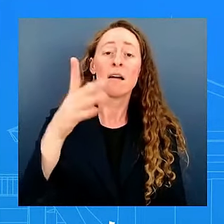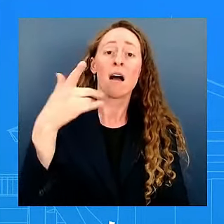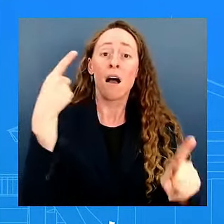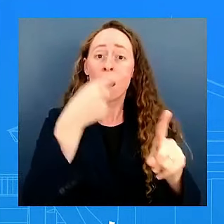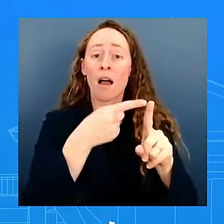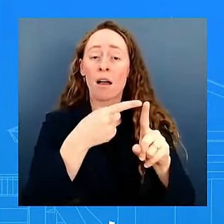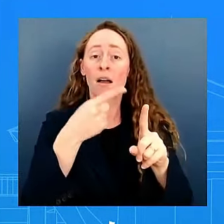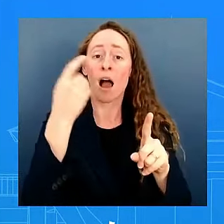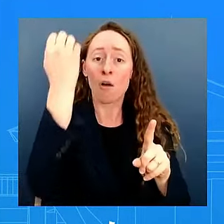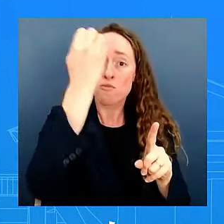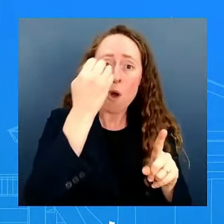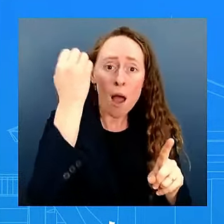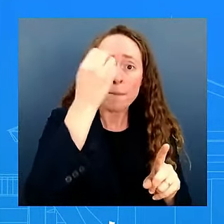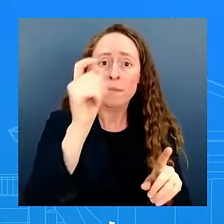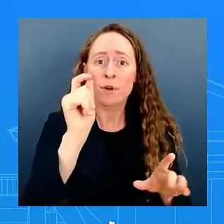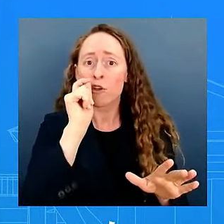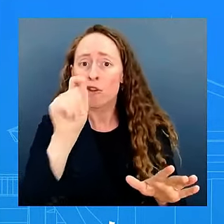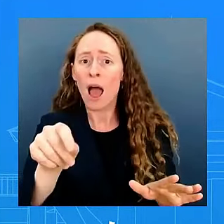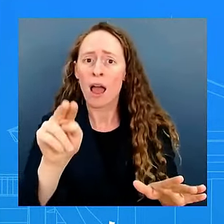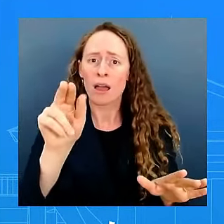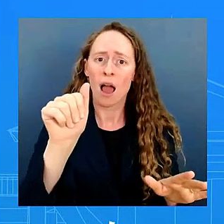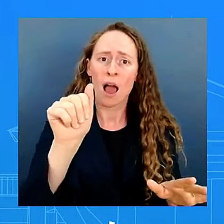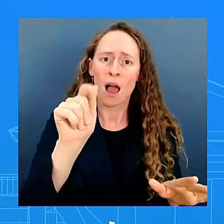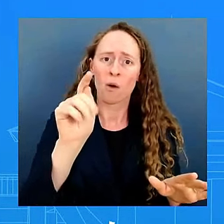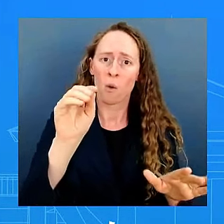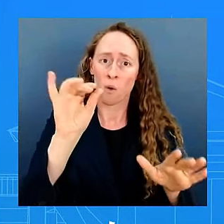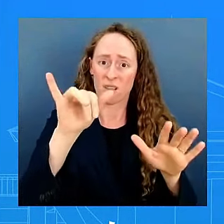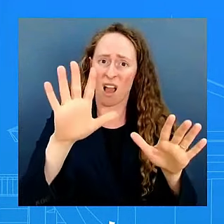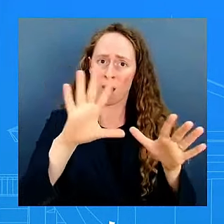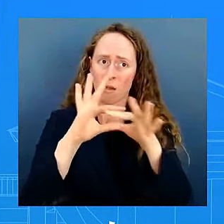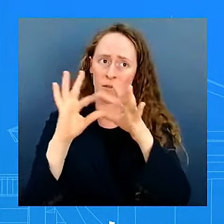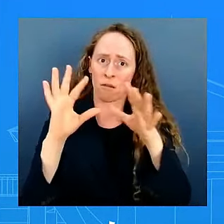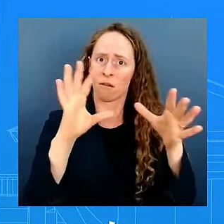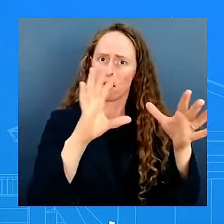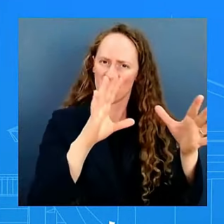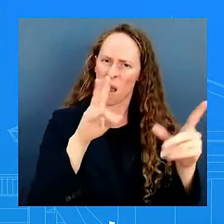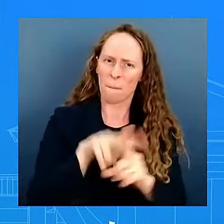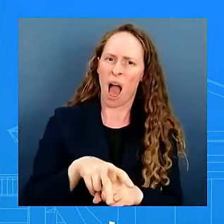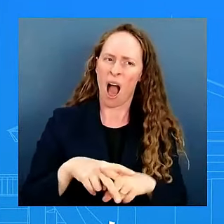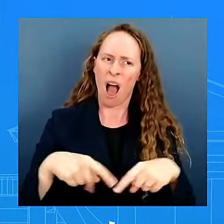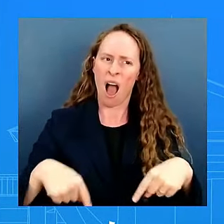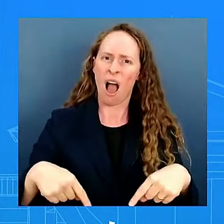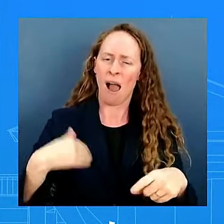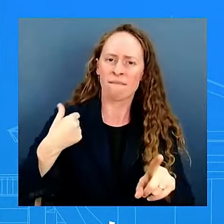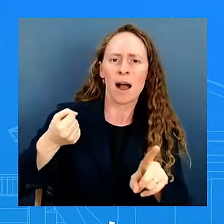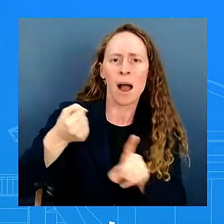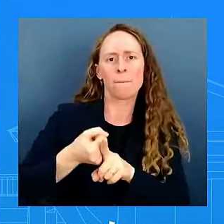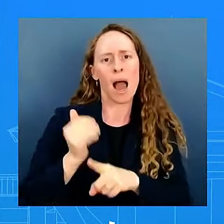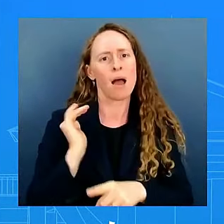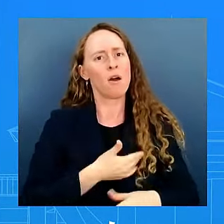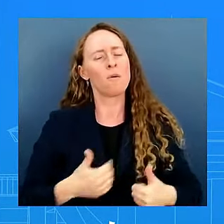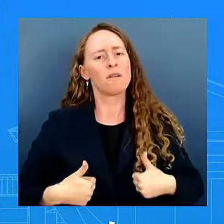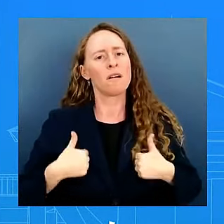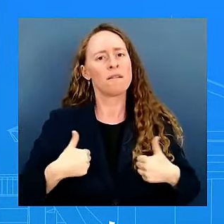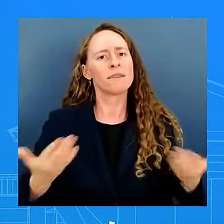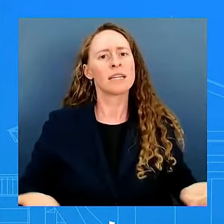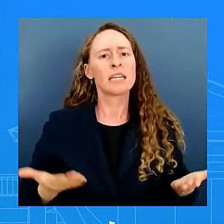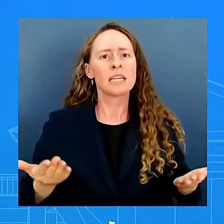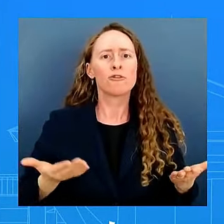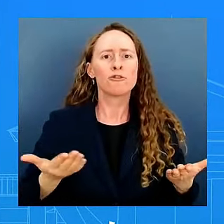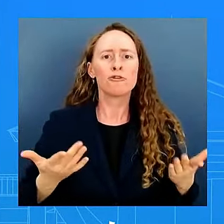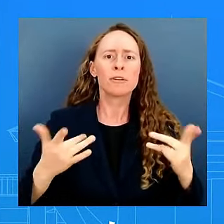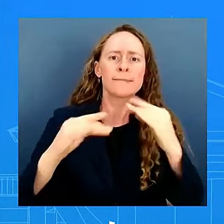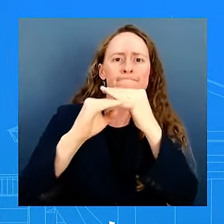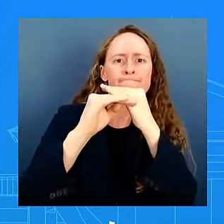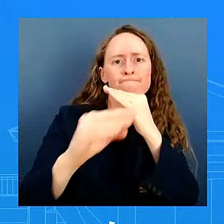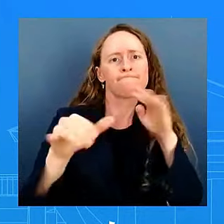it's all connected and the president's always going to do what is important for the for the american people and i think that is what you've seen and that is